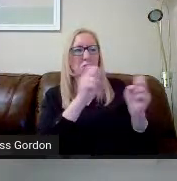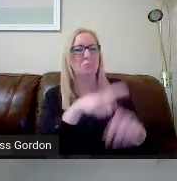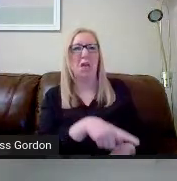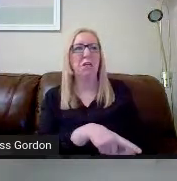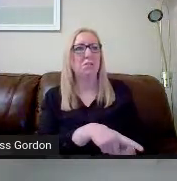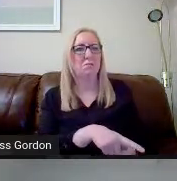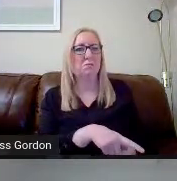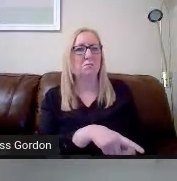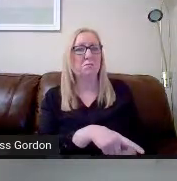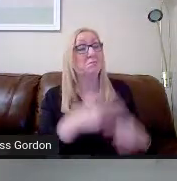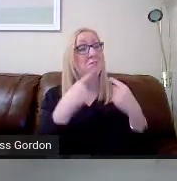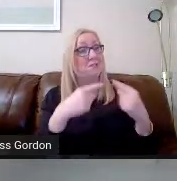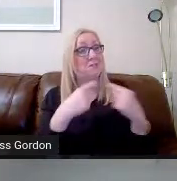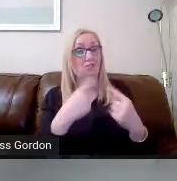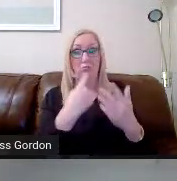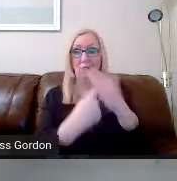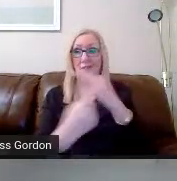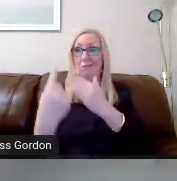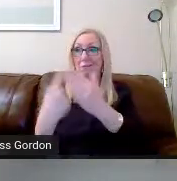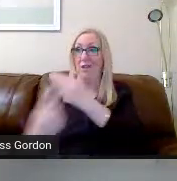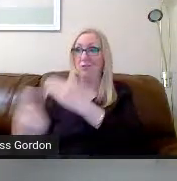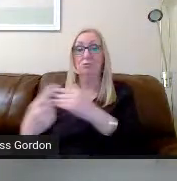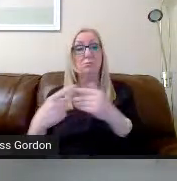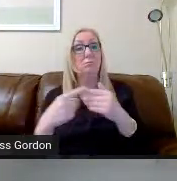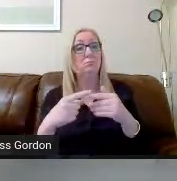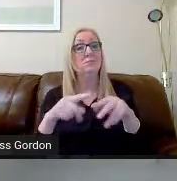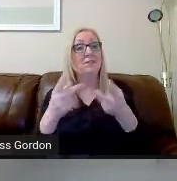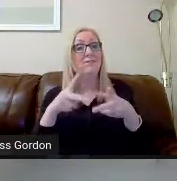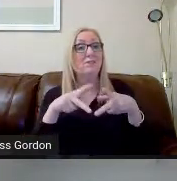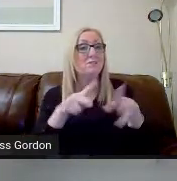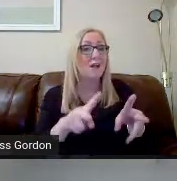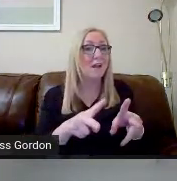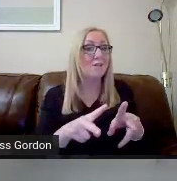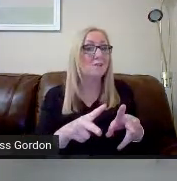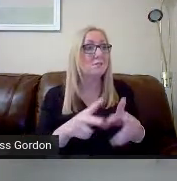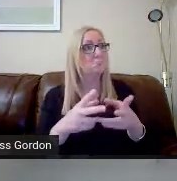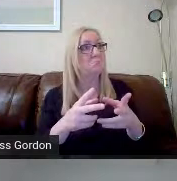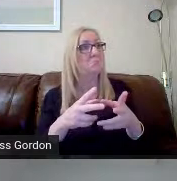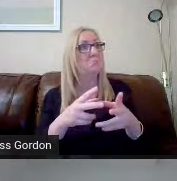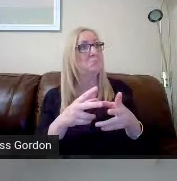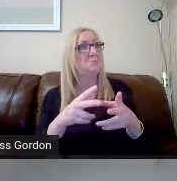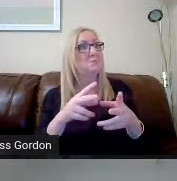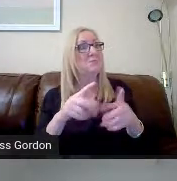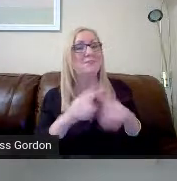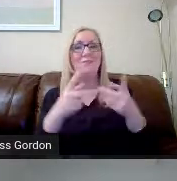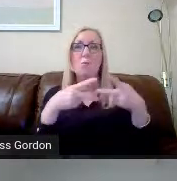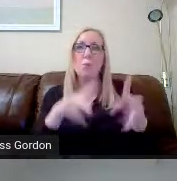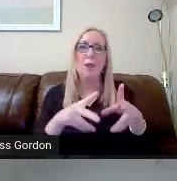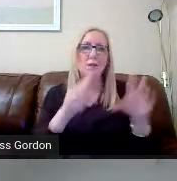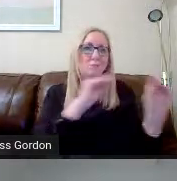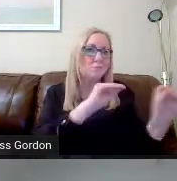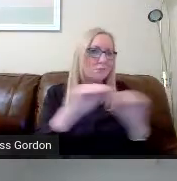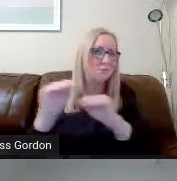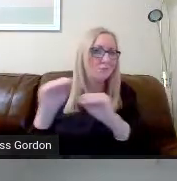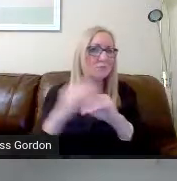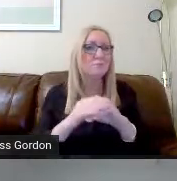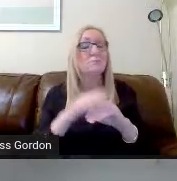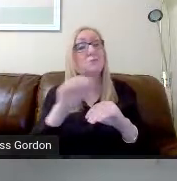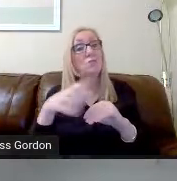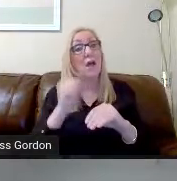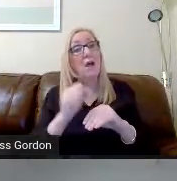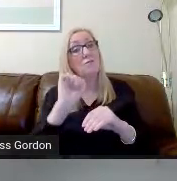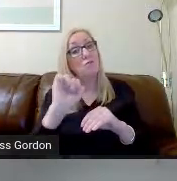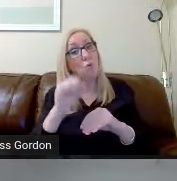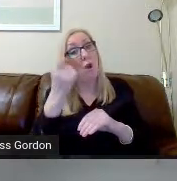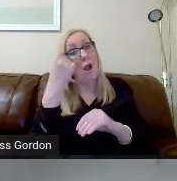individuals. They have different styles and different ways of teaching. You will have your own opinions. But, you know, you have to